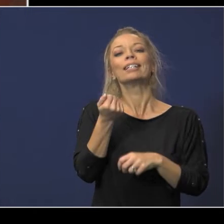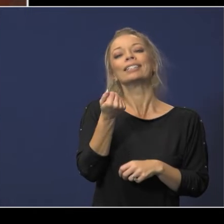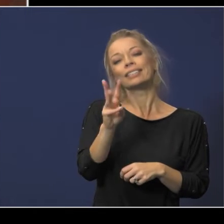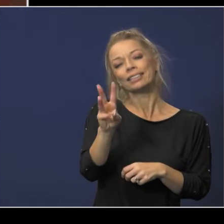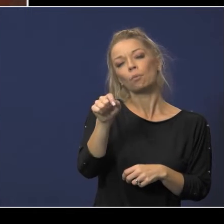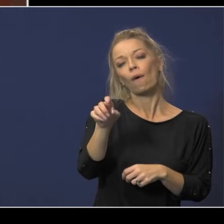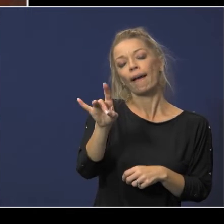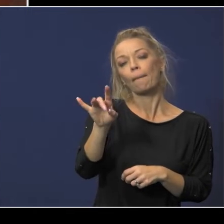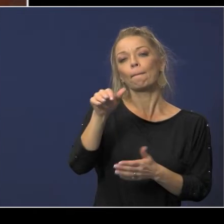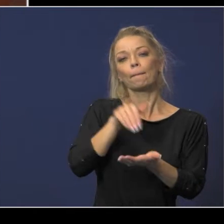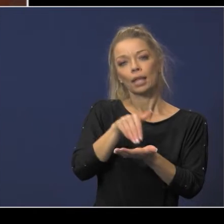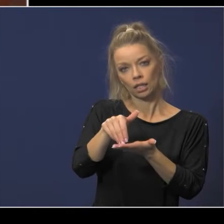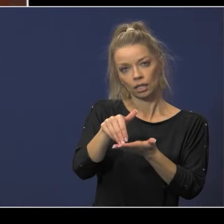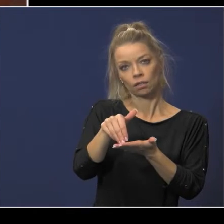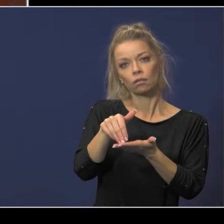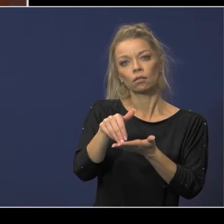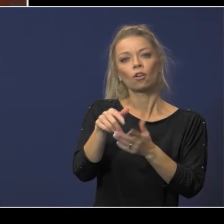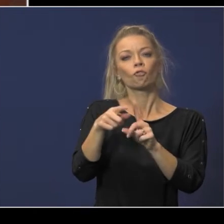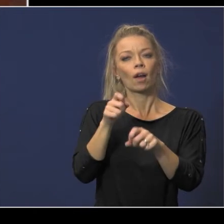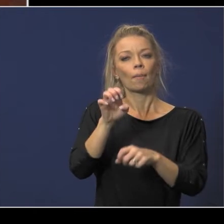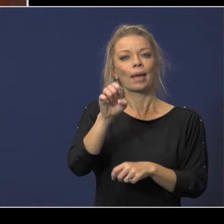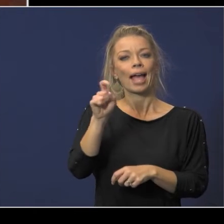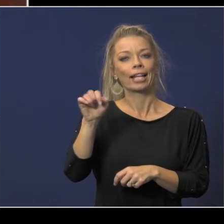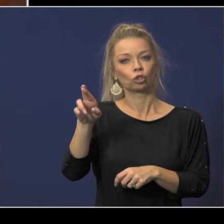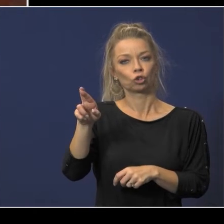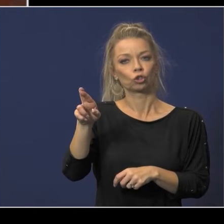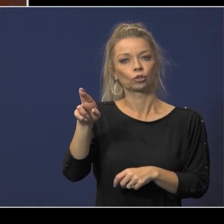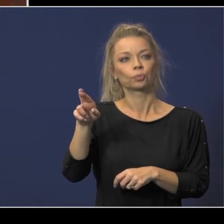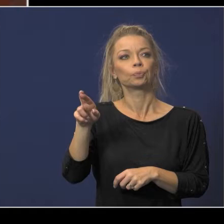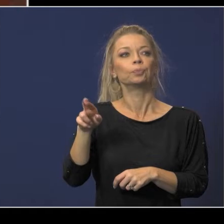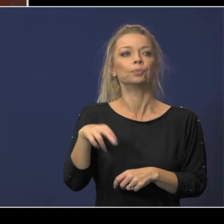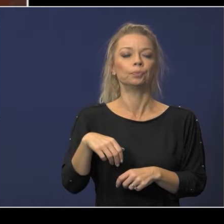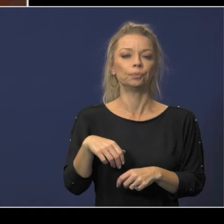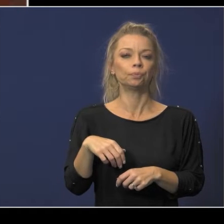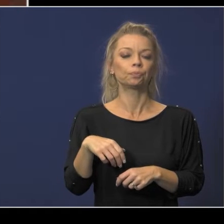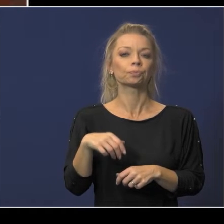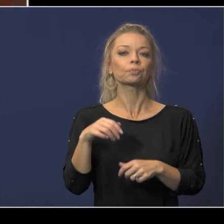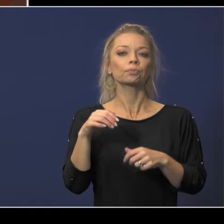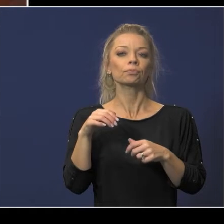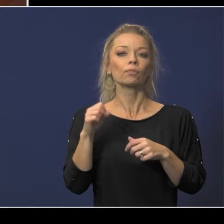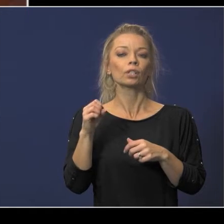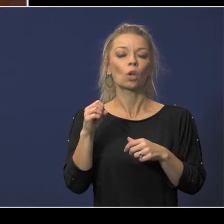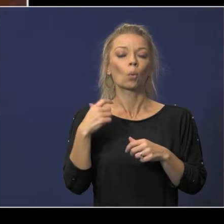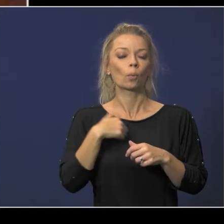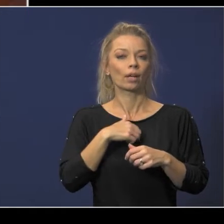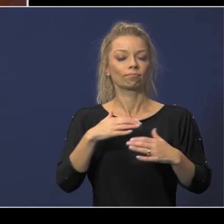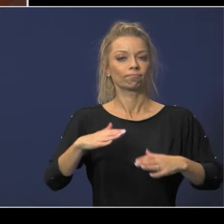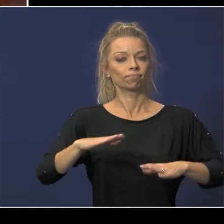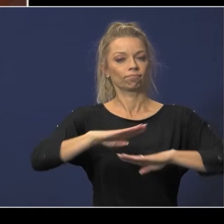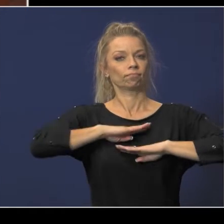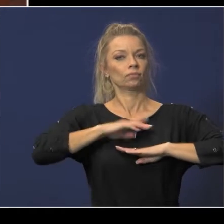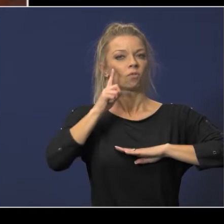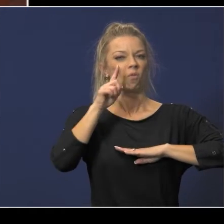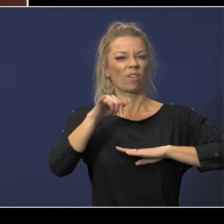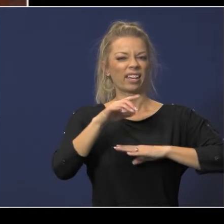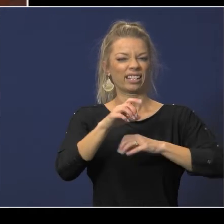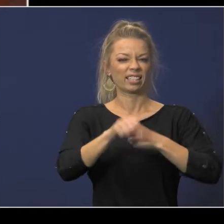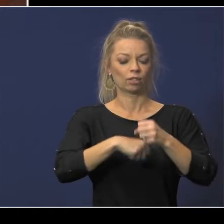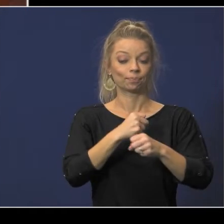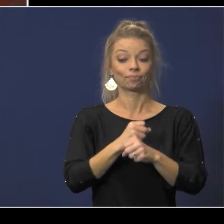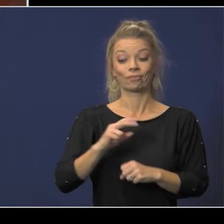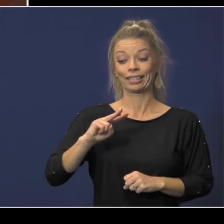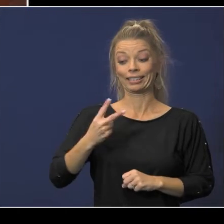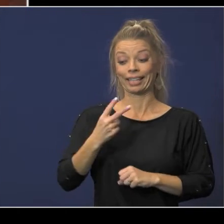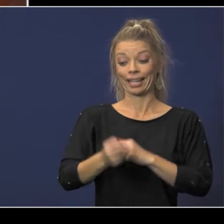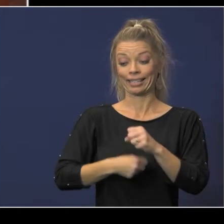combination of the hold harmless and then to make the district whole for the fiscal year this is the second year that the esser